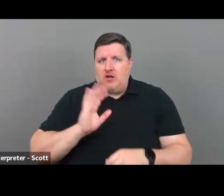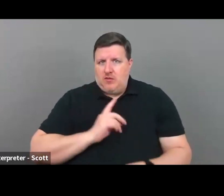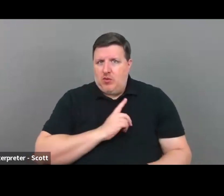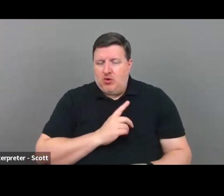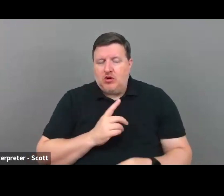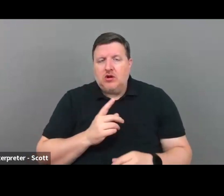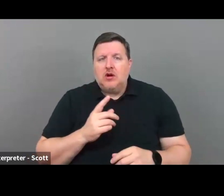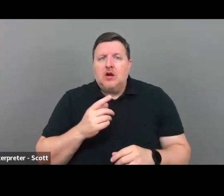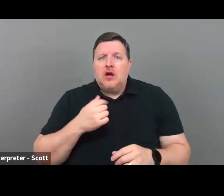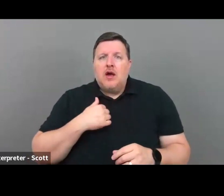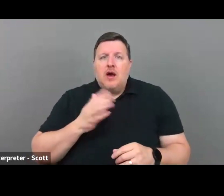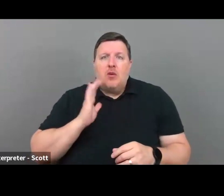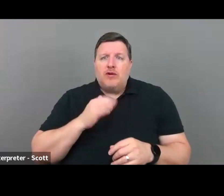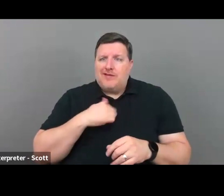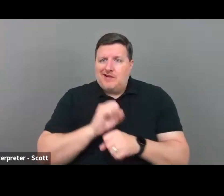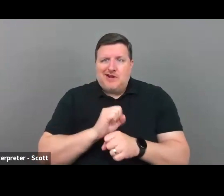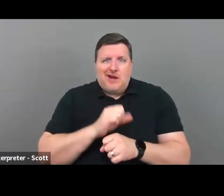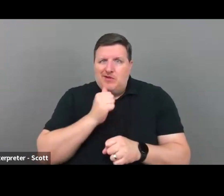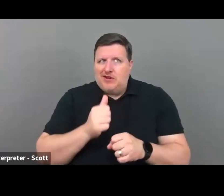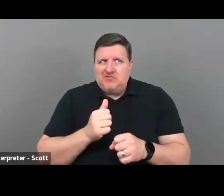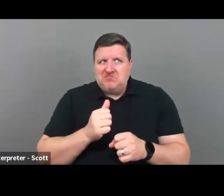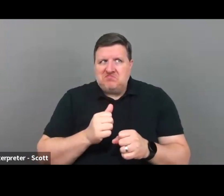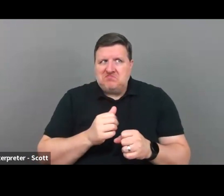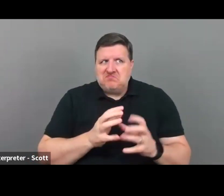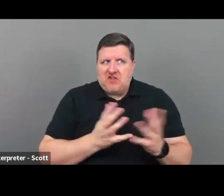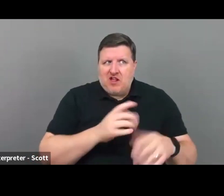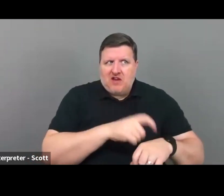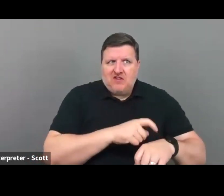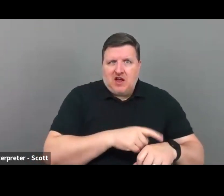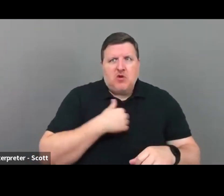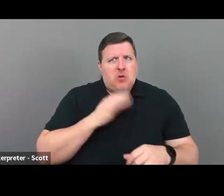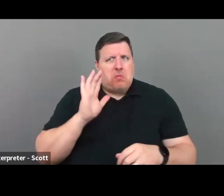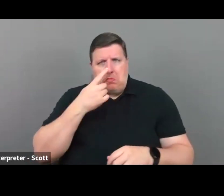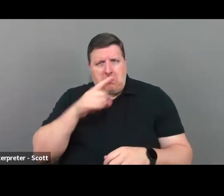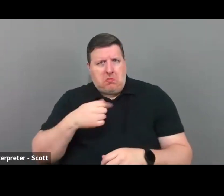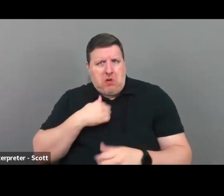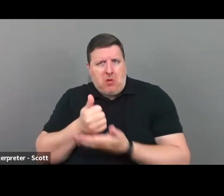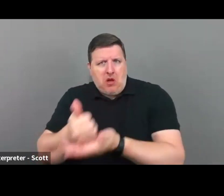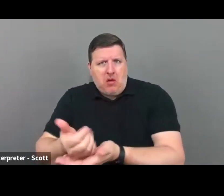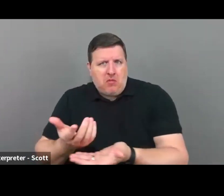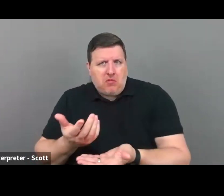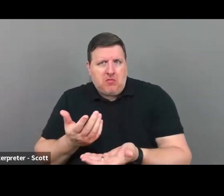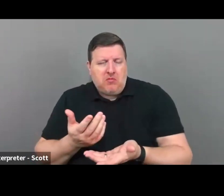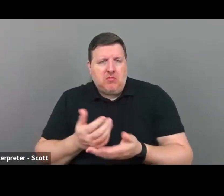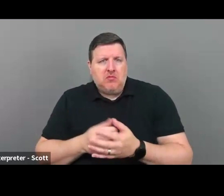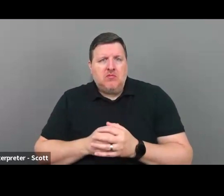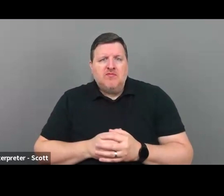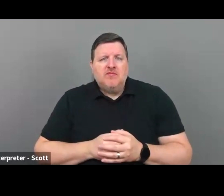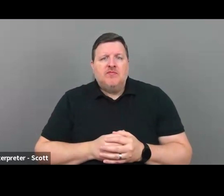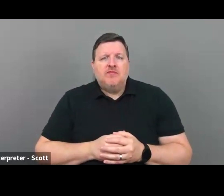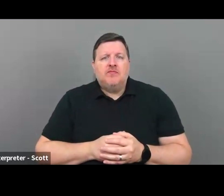in a job where that didn't take up a lot of my time. So I was like, I'll help, I'll help pull some of this stuff together.